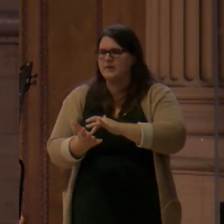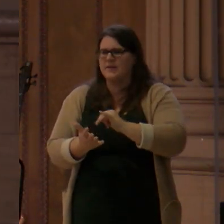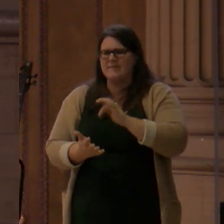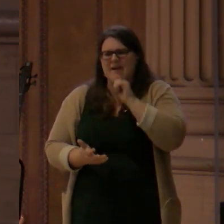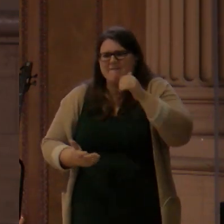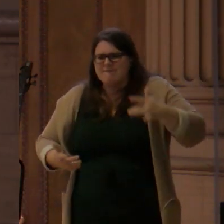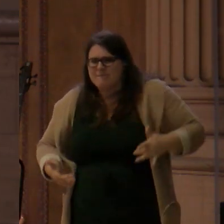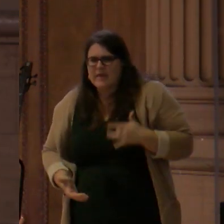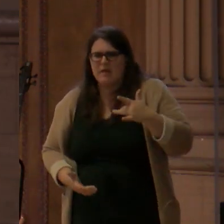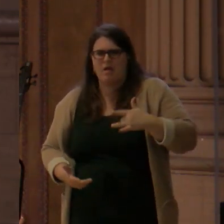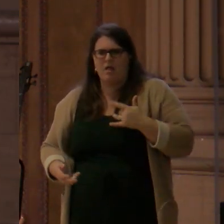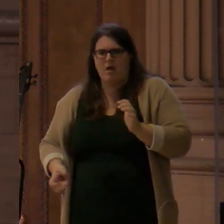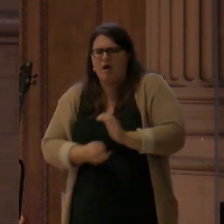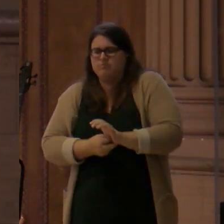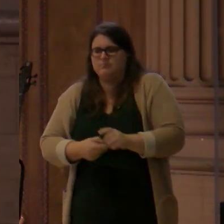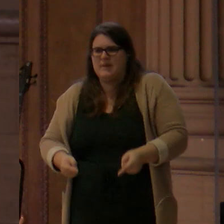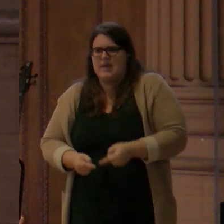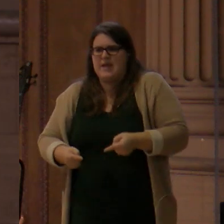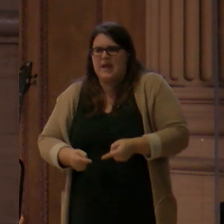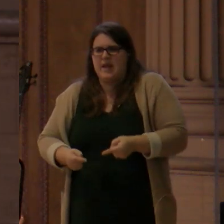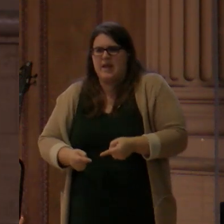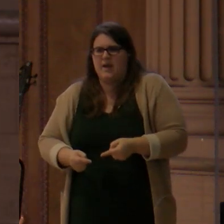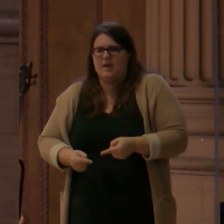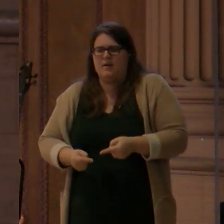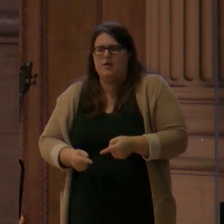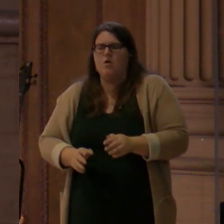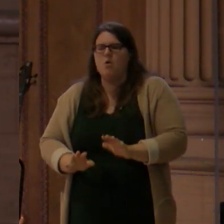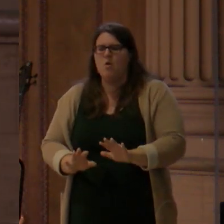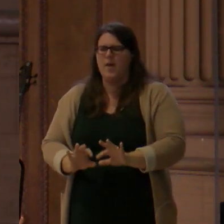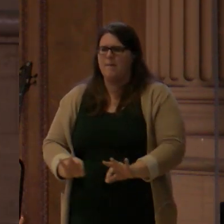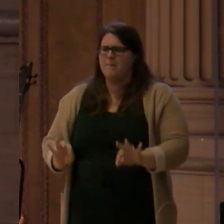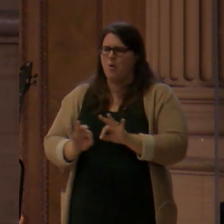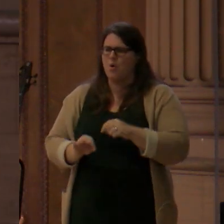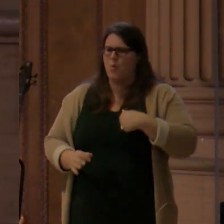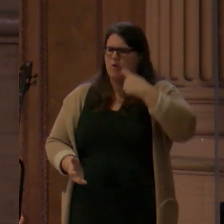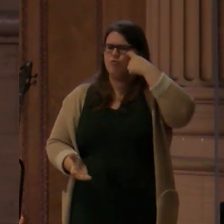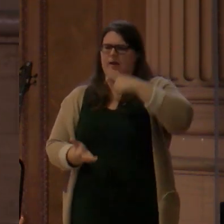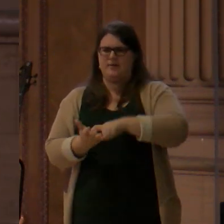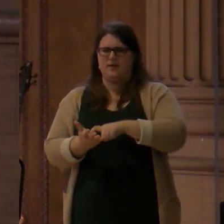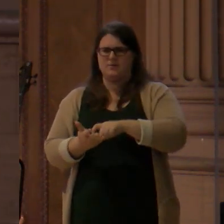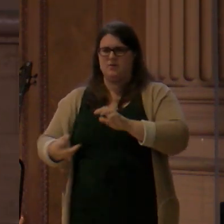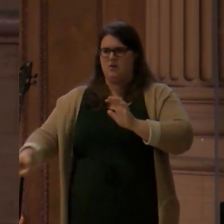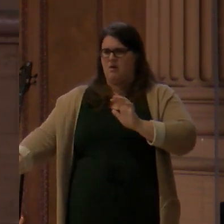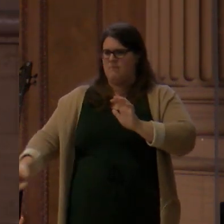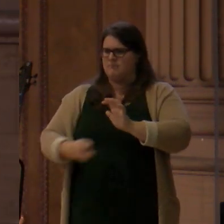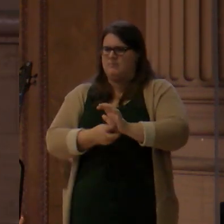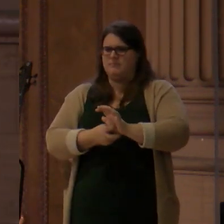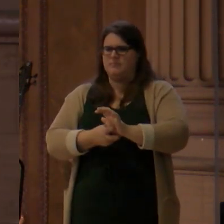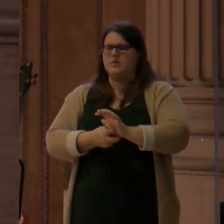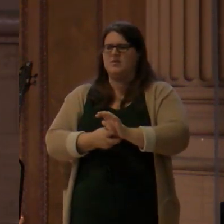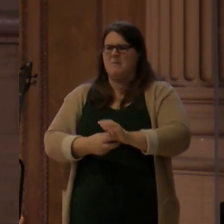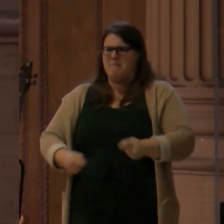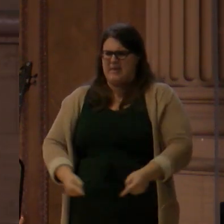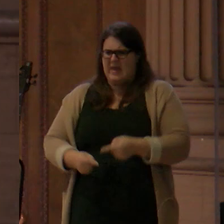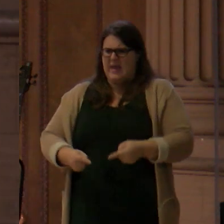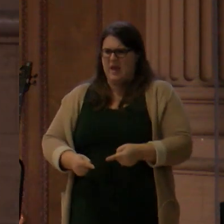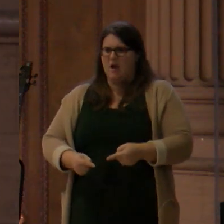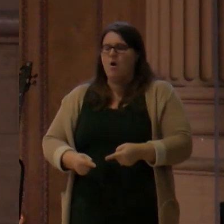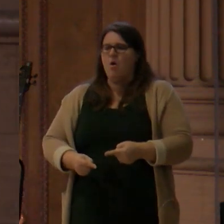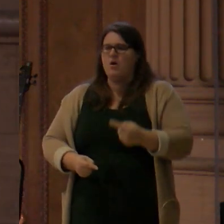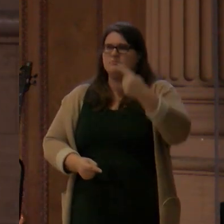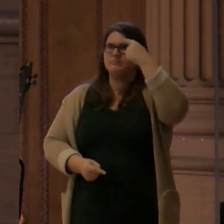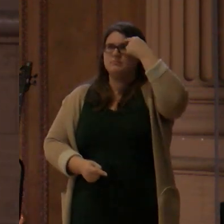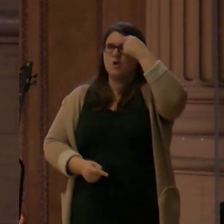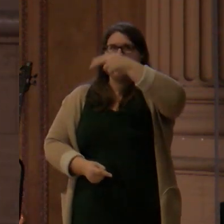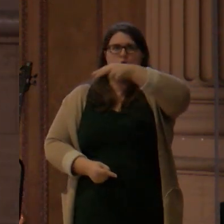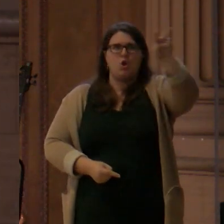But for those of us who've done that, who were Christians this morning, we know we don't always walk in confidence, do we? We don't always